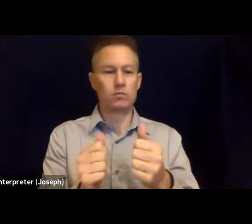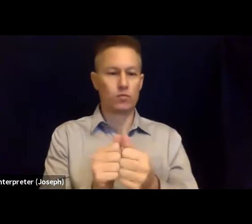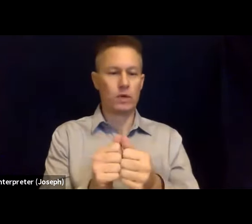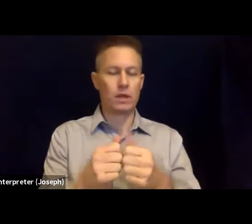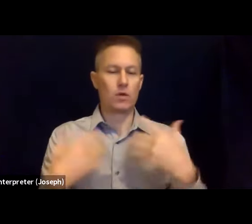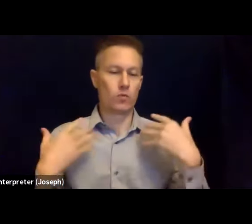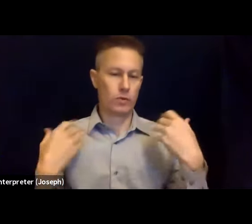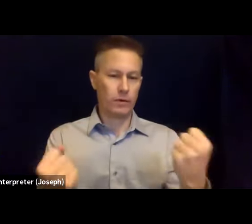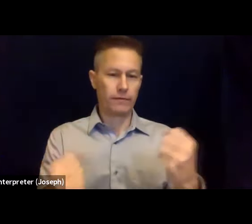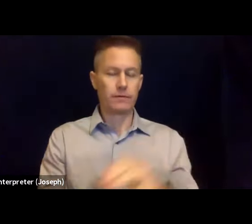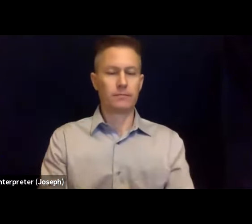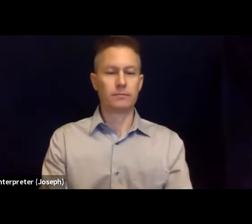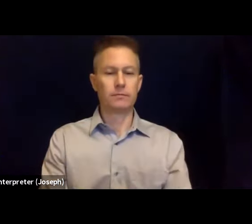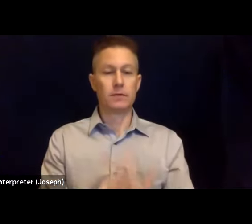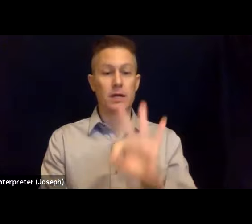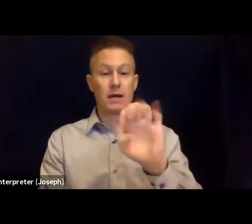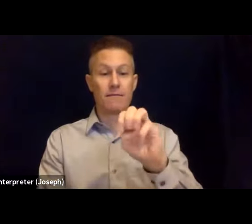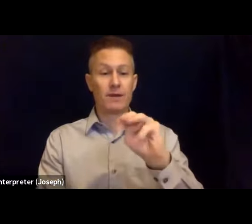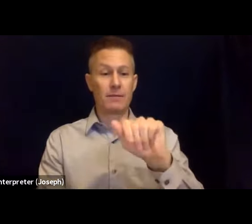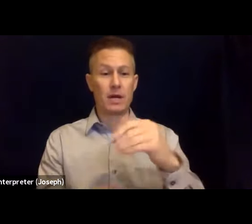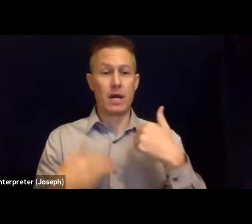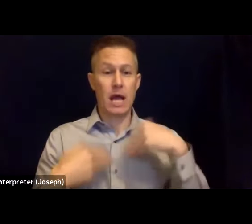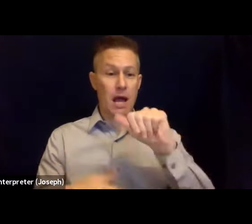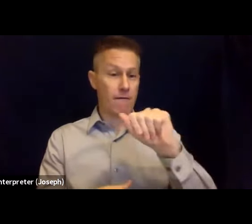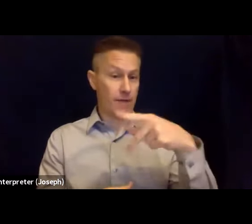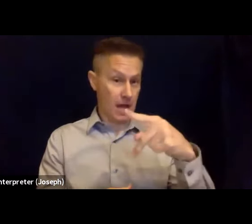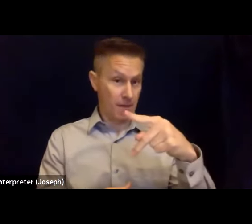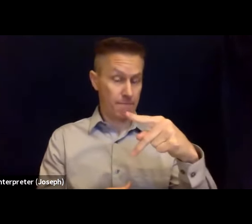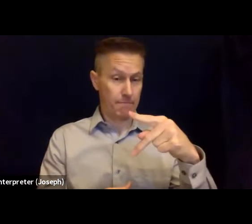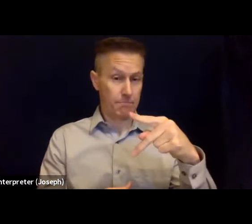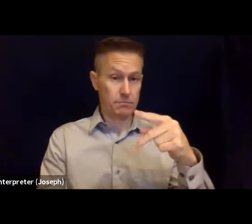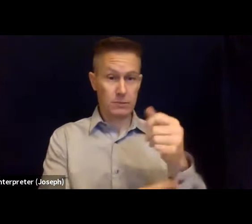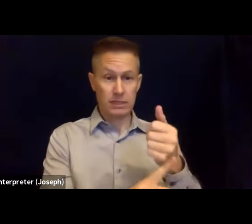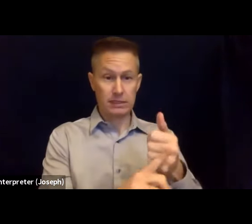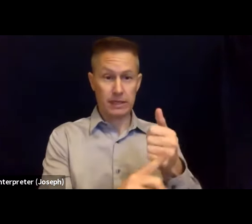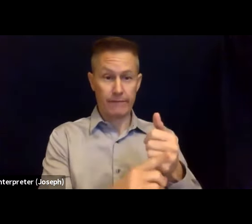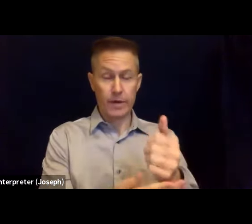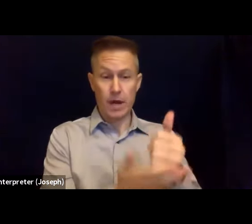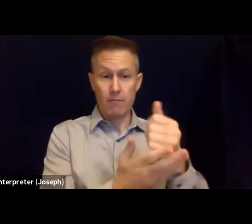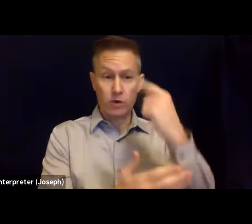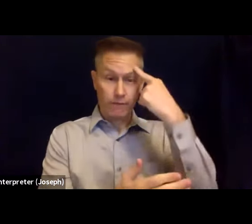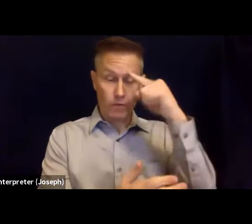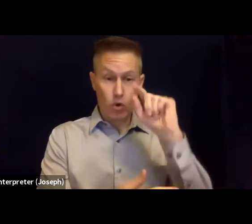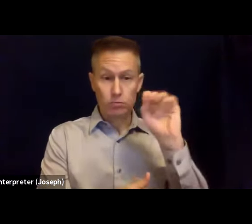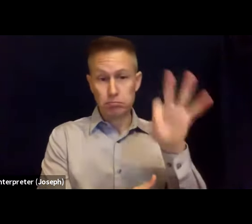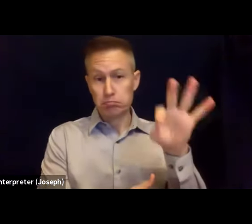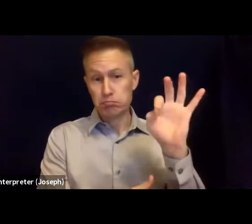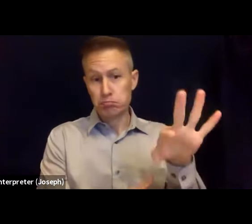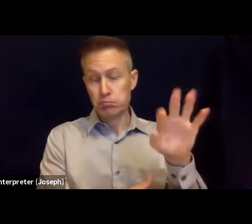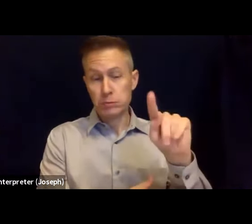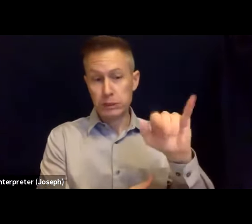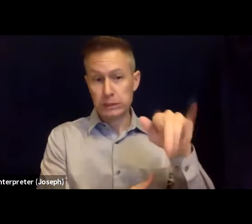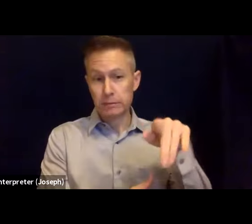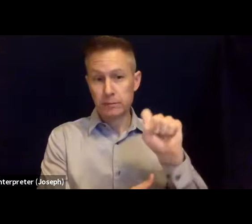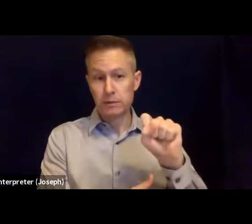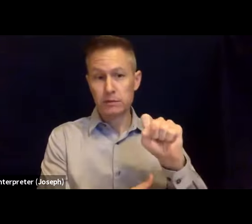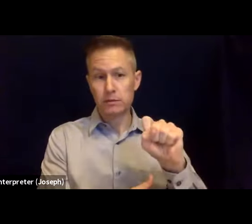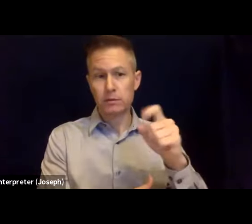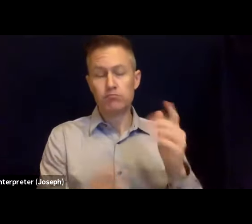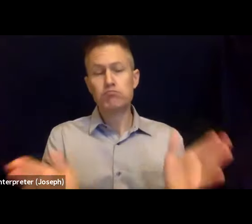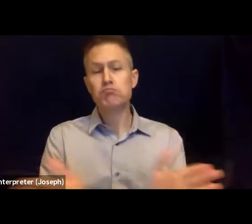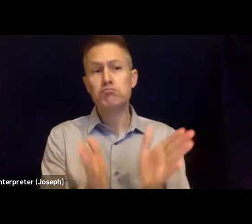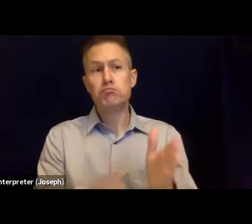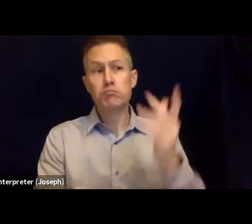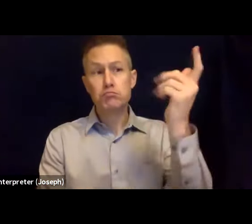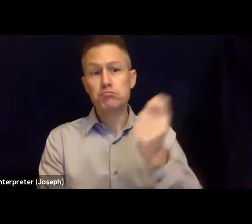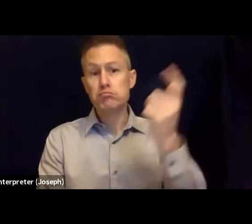FEMA has a tremendously helpful app on tips and alert information. So I encourage you to download the FEMA app. You